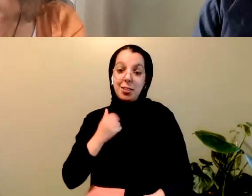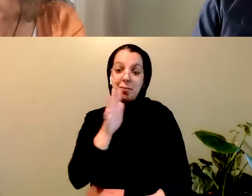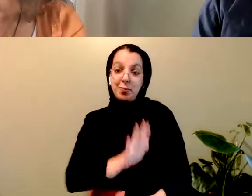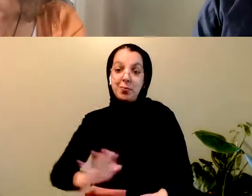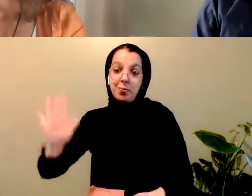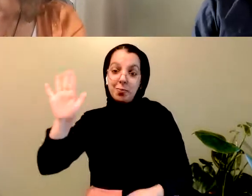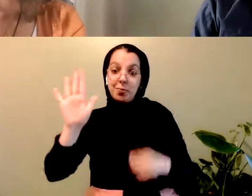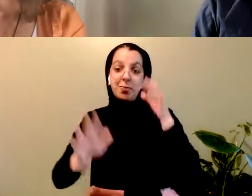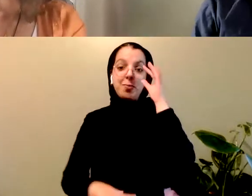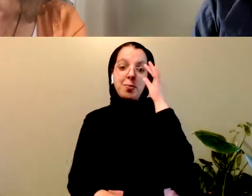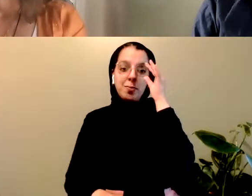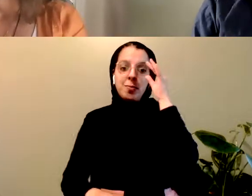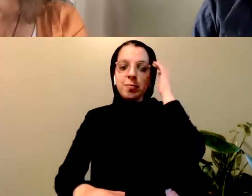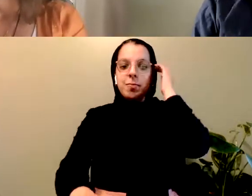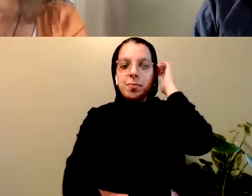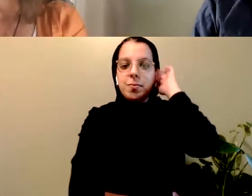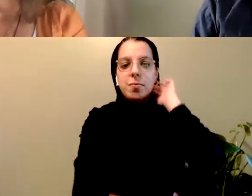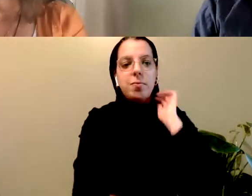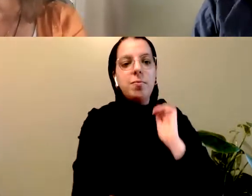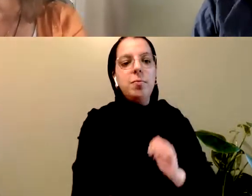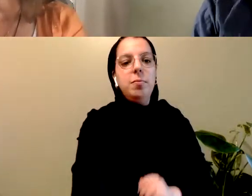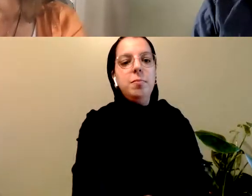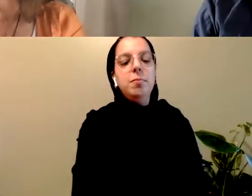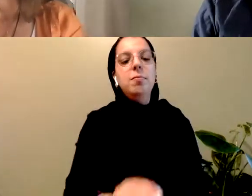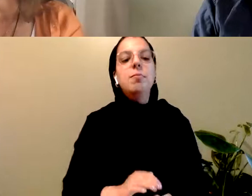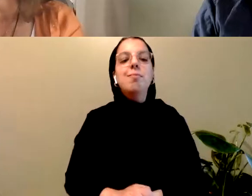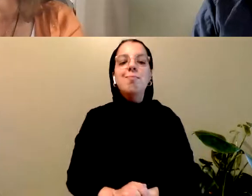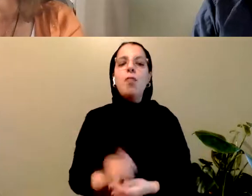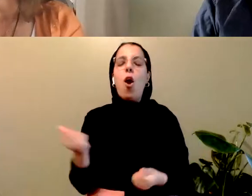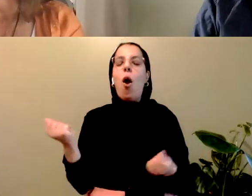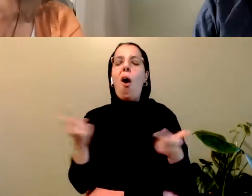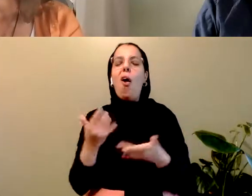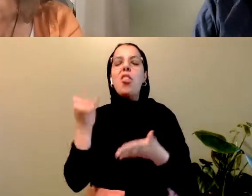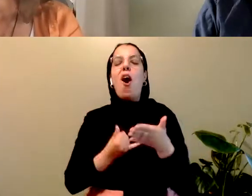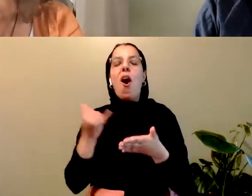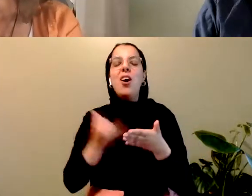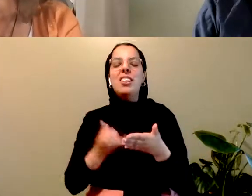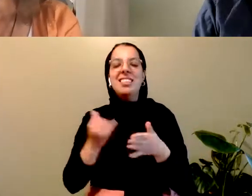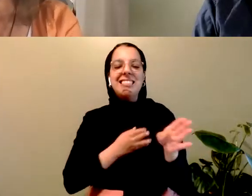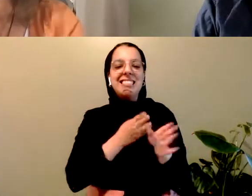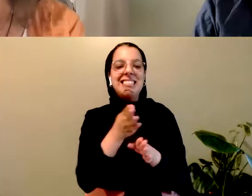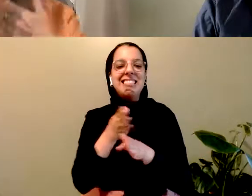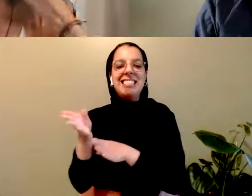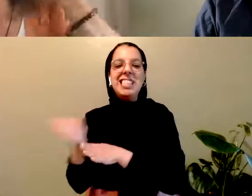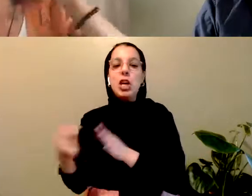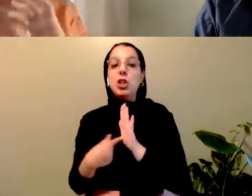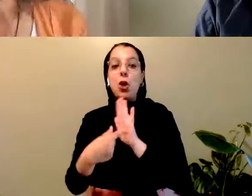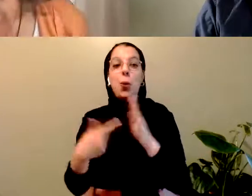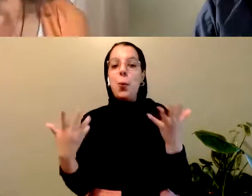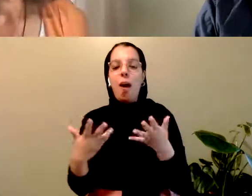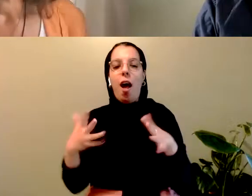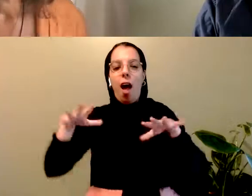What all arts institutions reflect is a colonial hierarchy. They are, by definition,